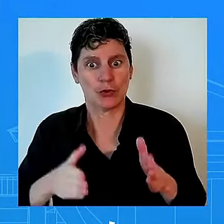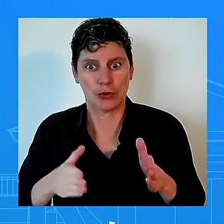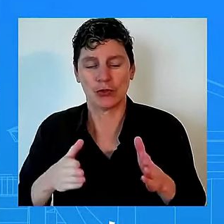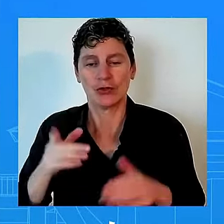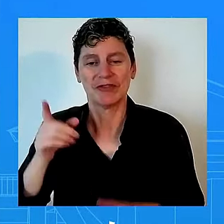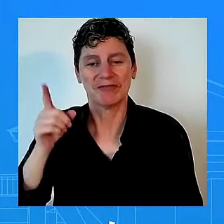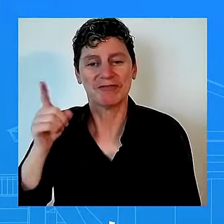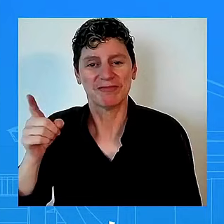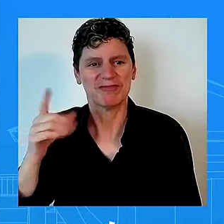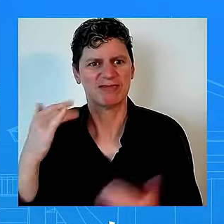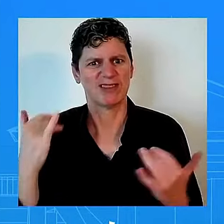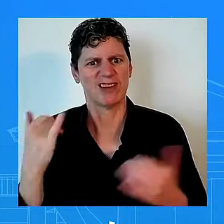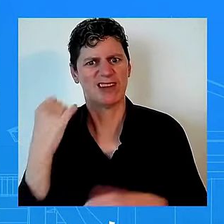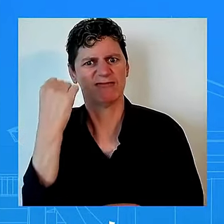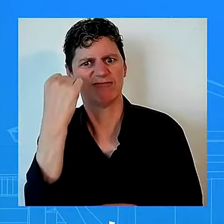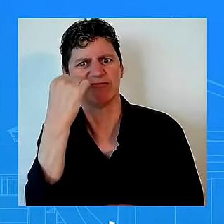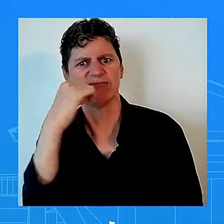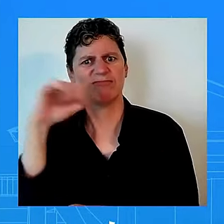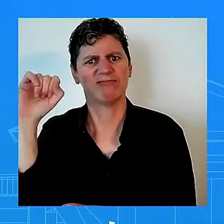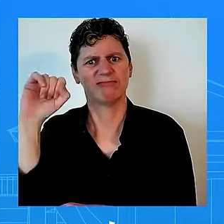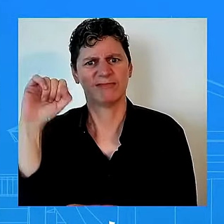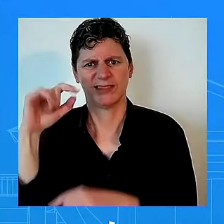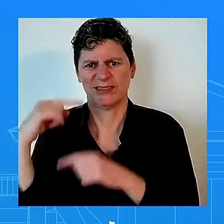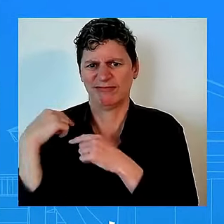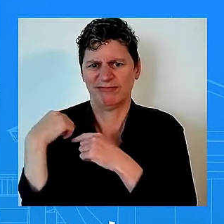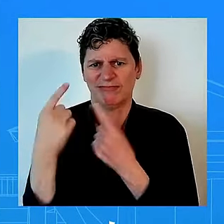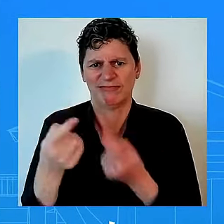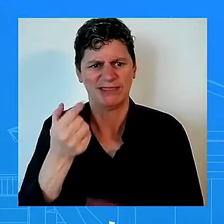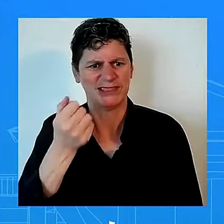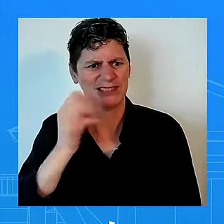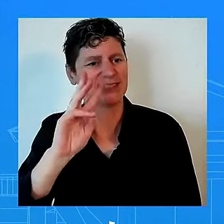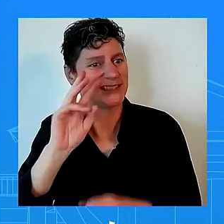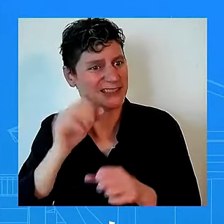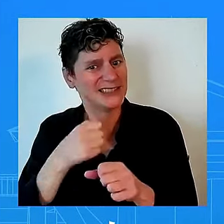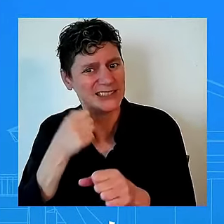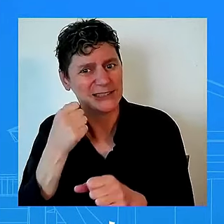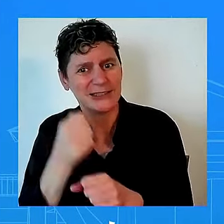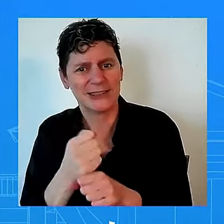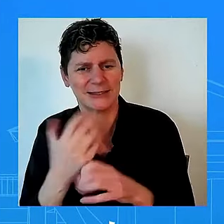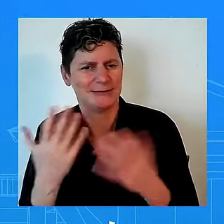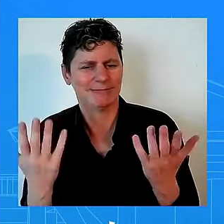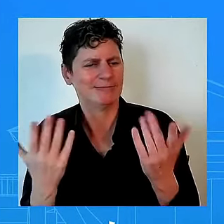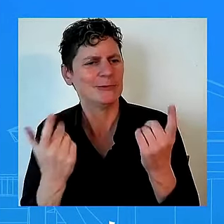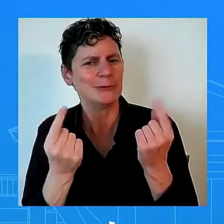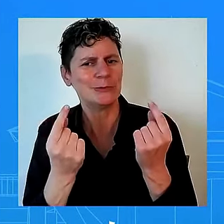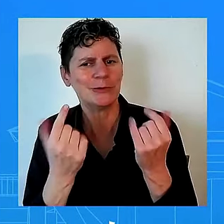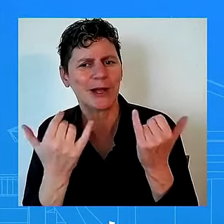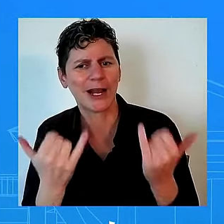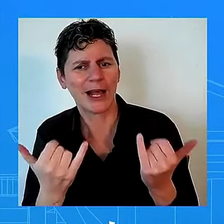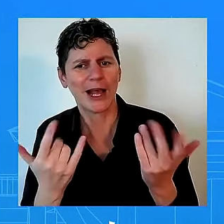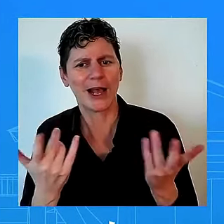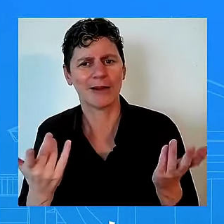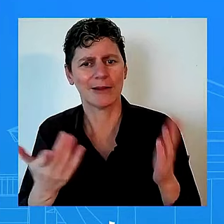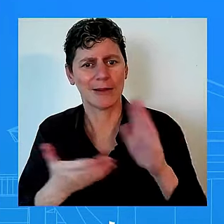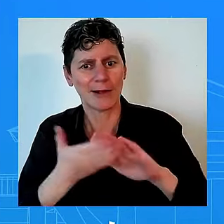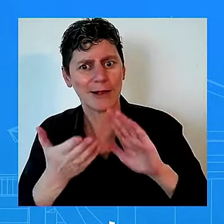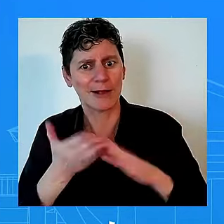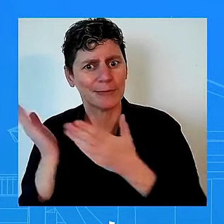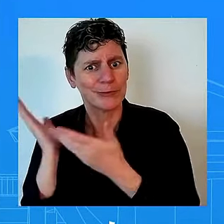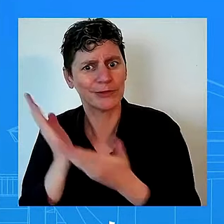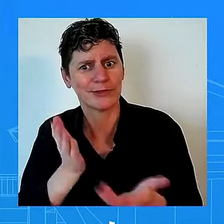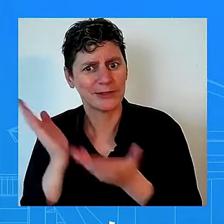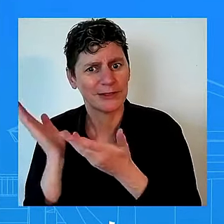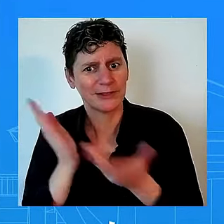the president reacting to this and what's his message to those workers so uh we're administration officials are indeed in touch with uh